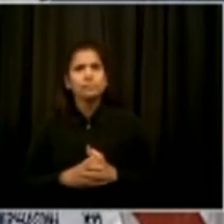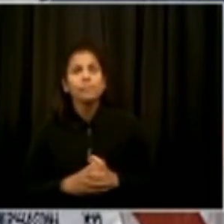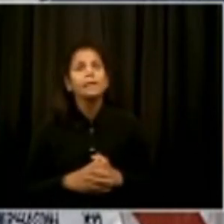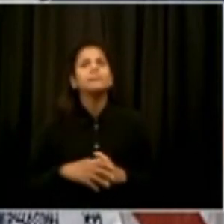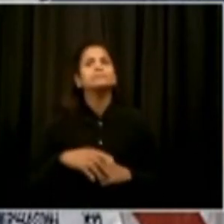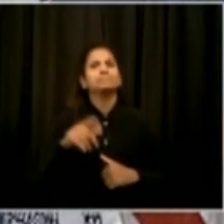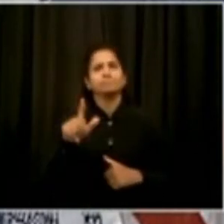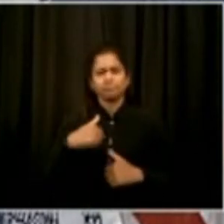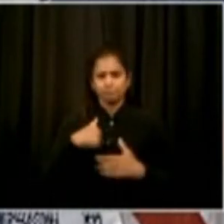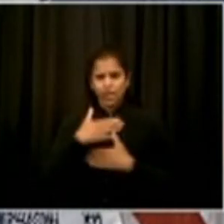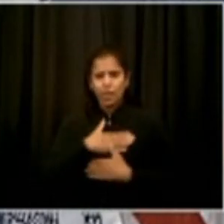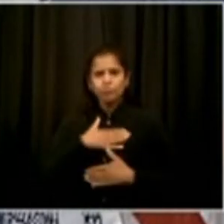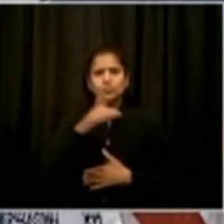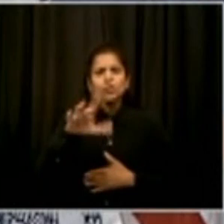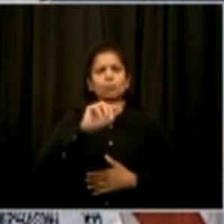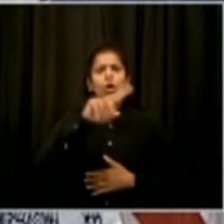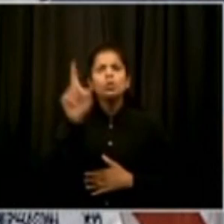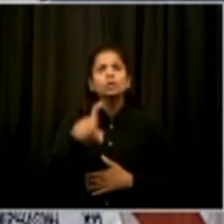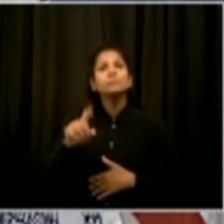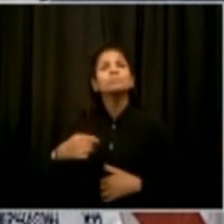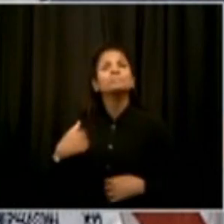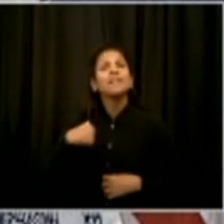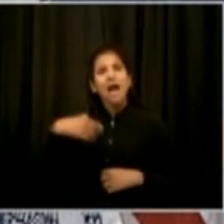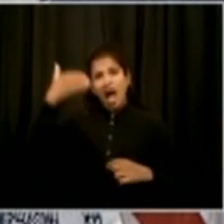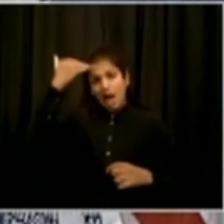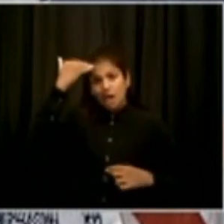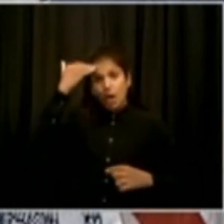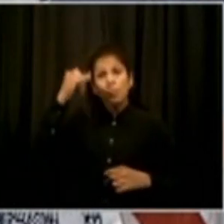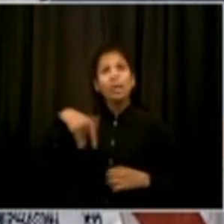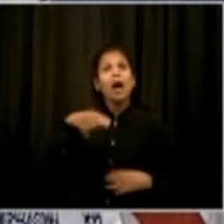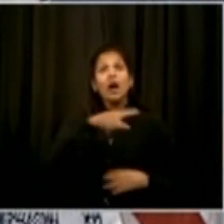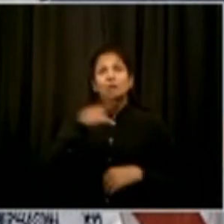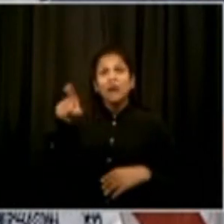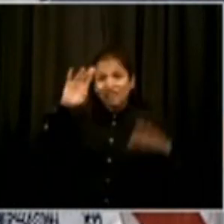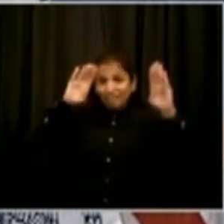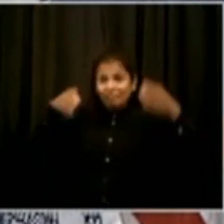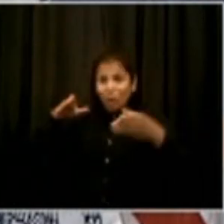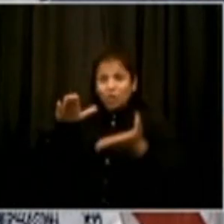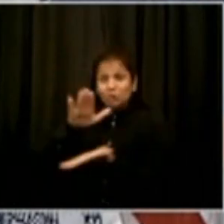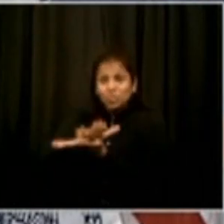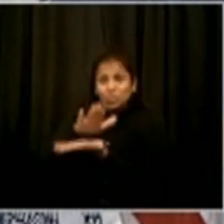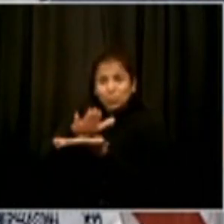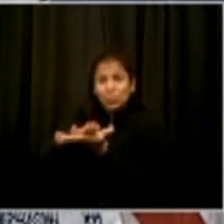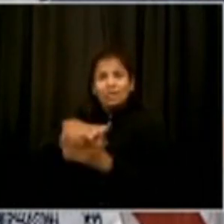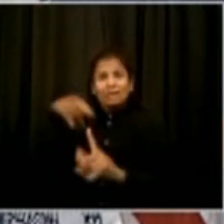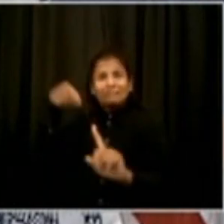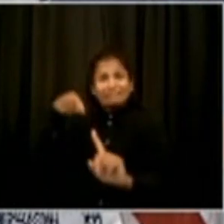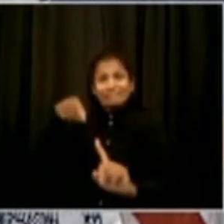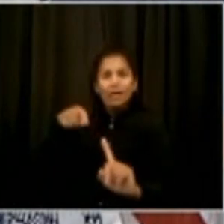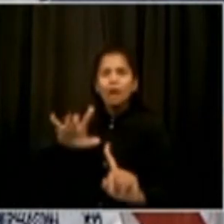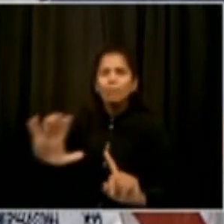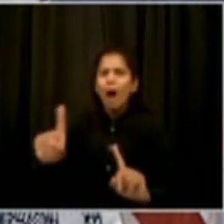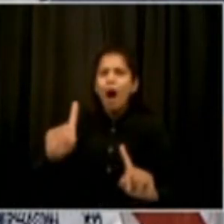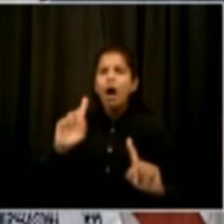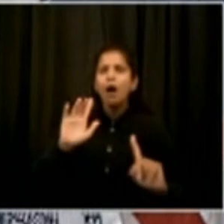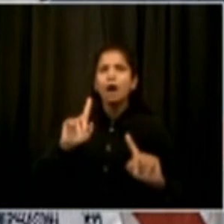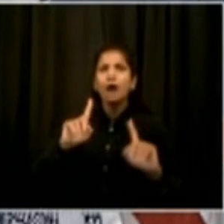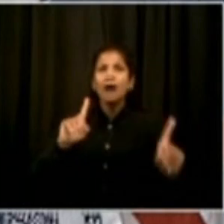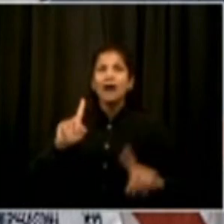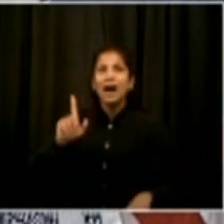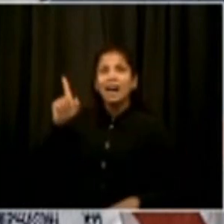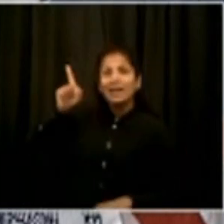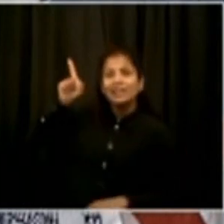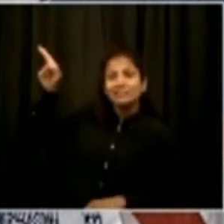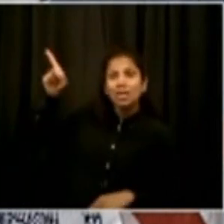on everyone's minds. And I'm not going to comment until we get the formal decisions from the state. But there's been a lot of close